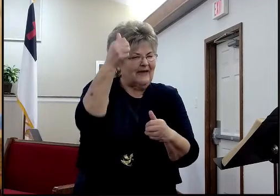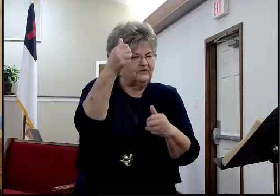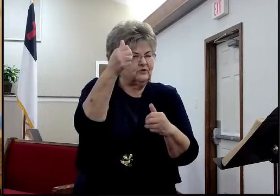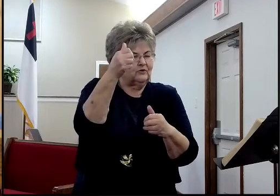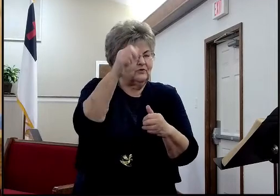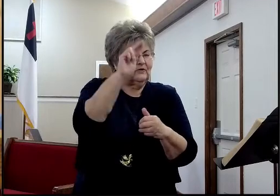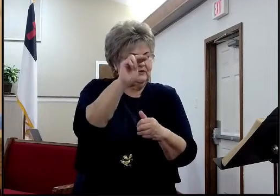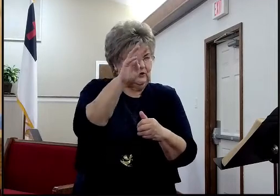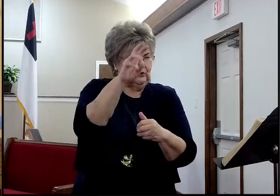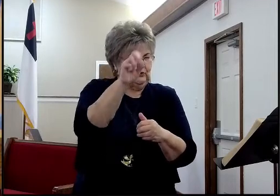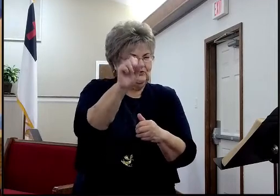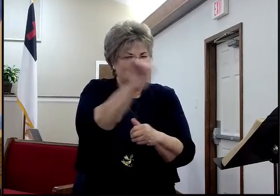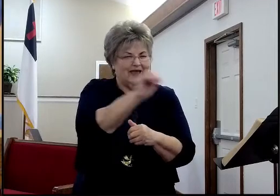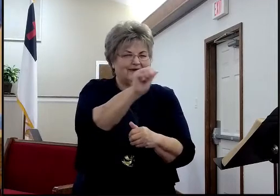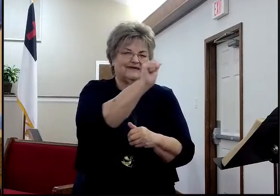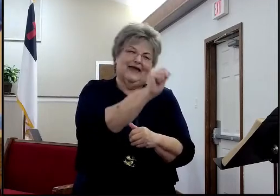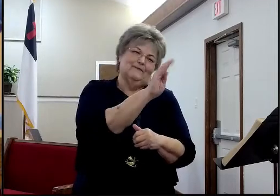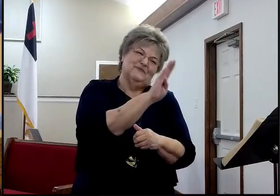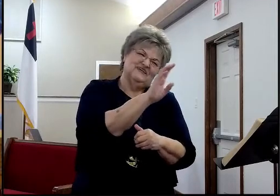okay, so,